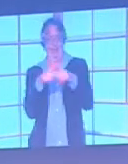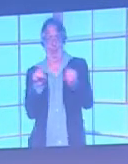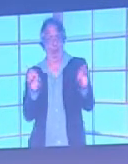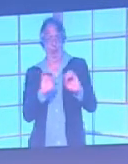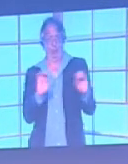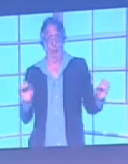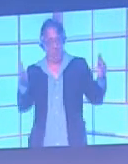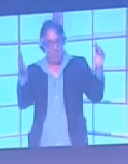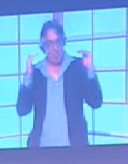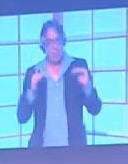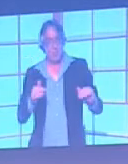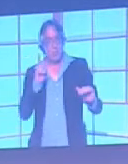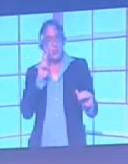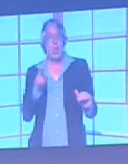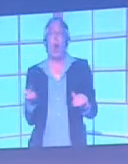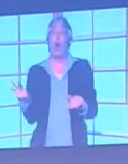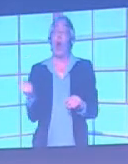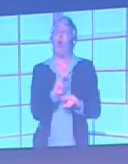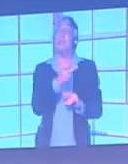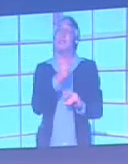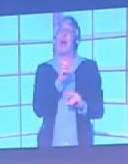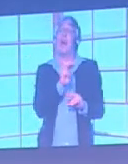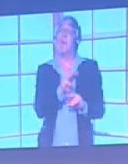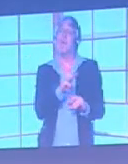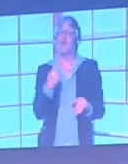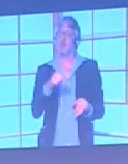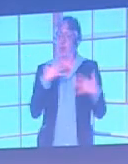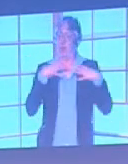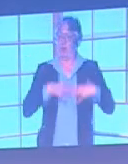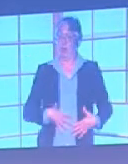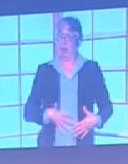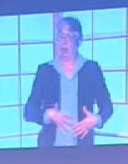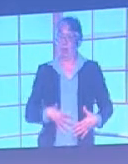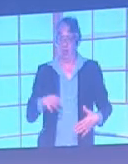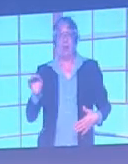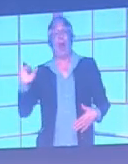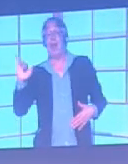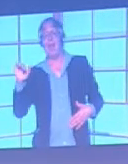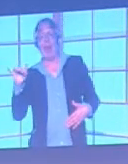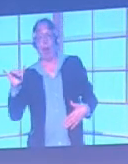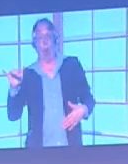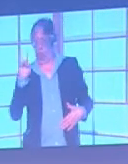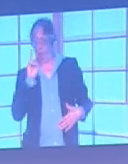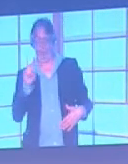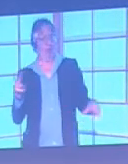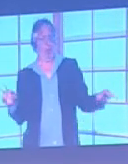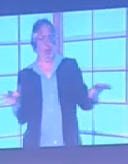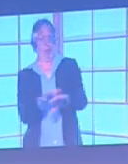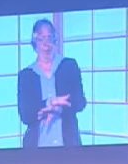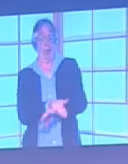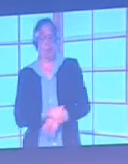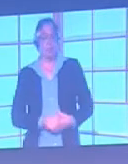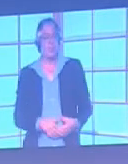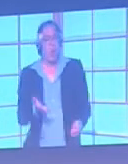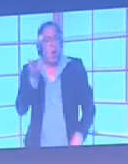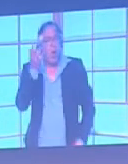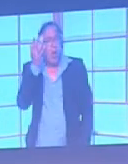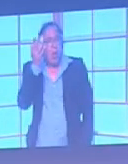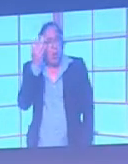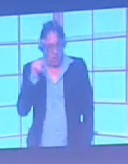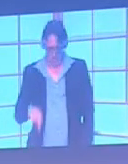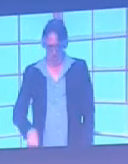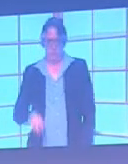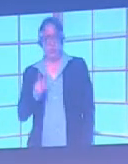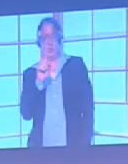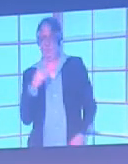see how the West Ham goalkeeper in green could be confused with the yellow kit. So why is this happening? This is the